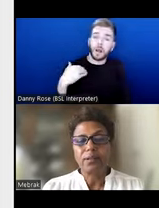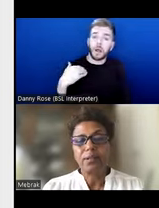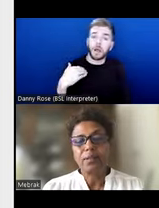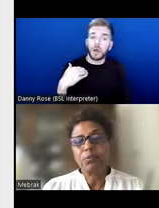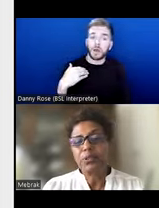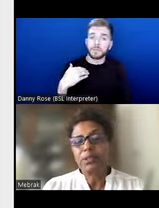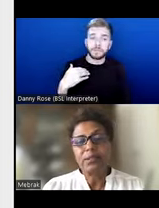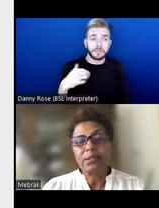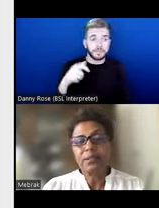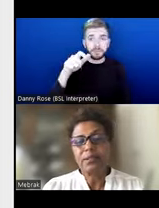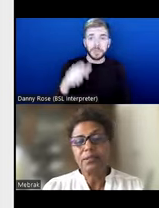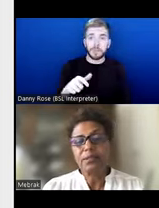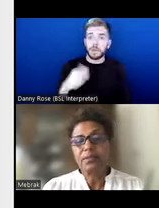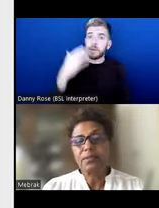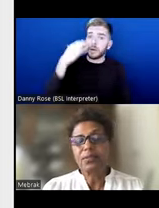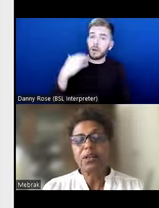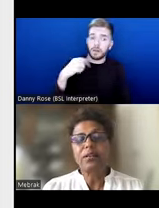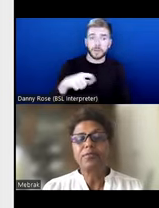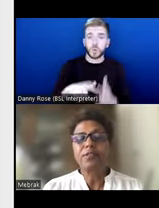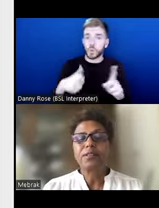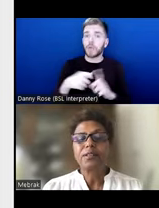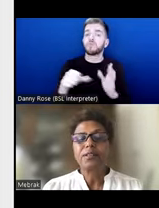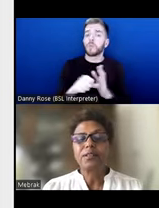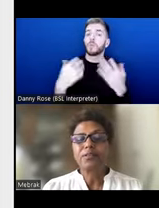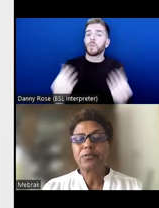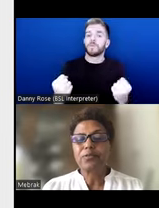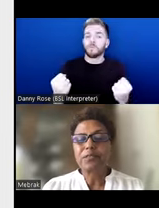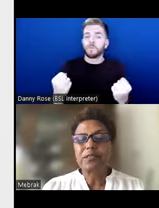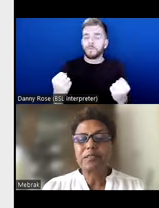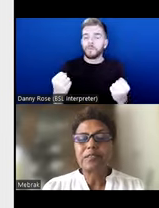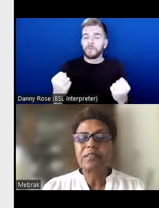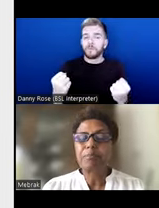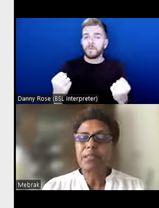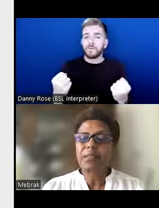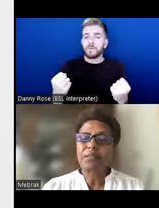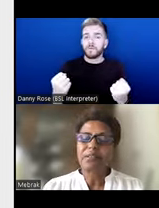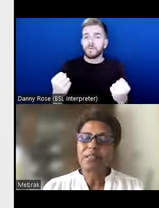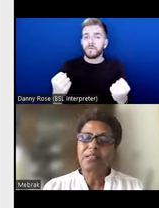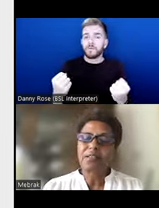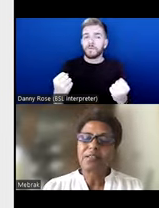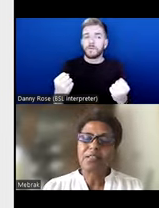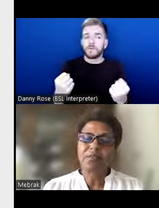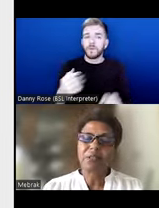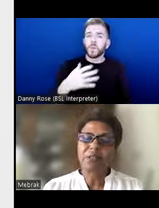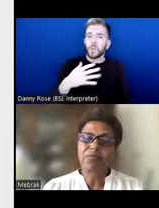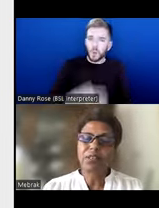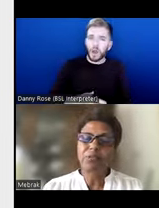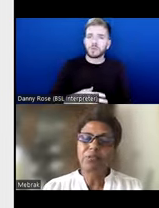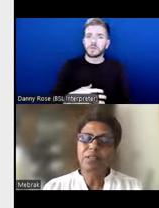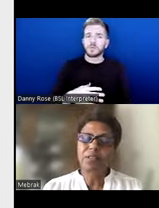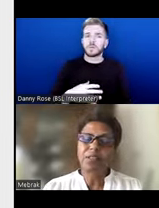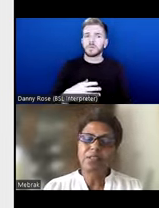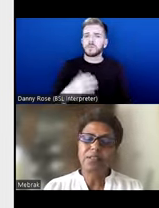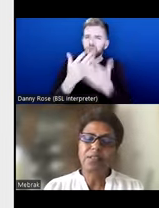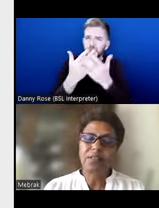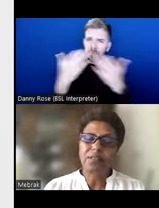And I think what they're asking is just to have, you know, respect and, and being valued